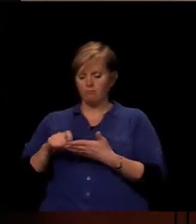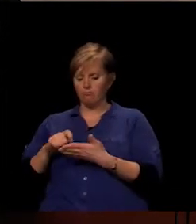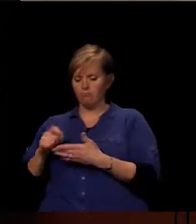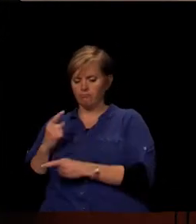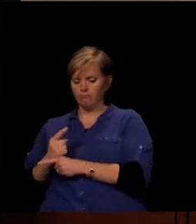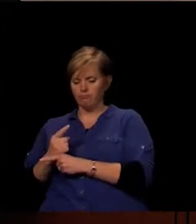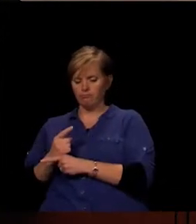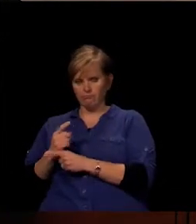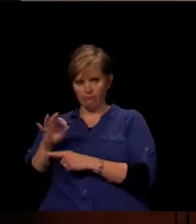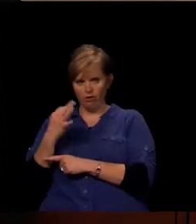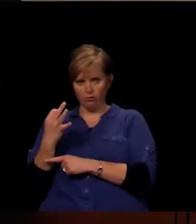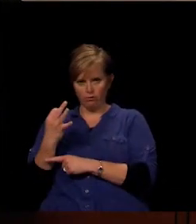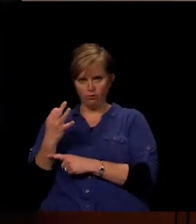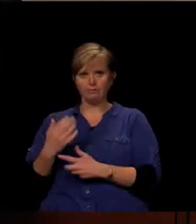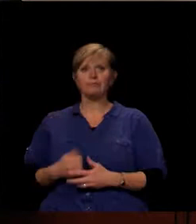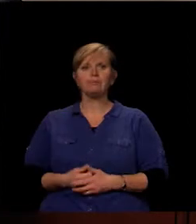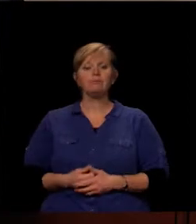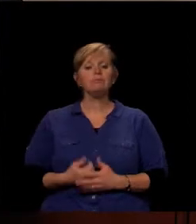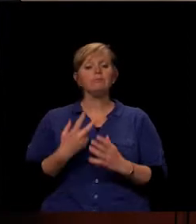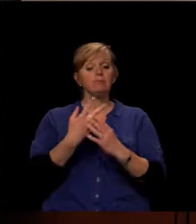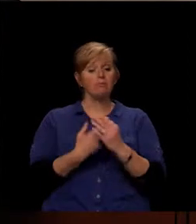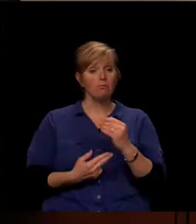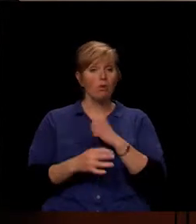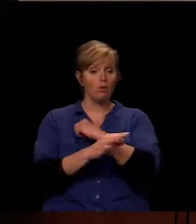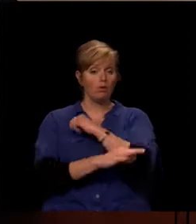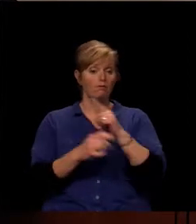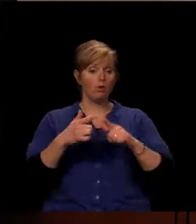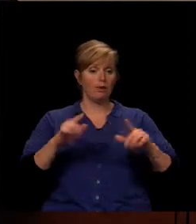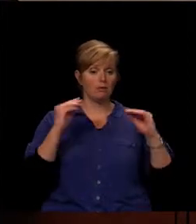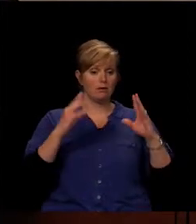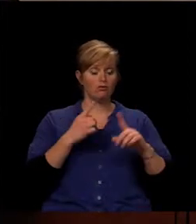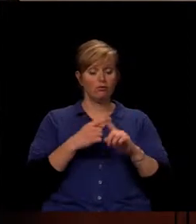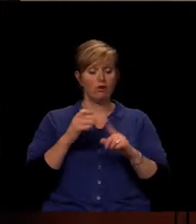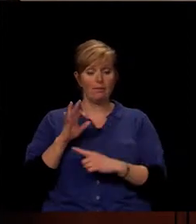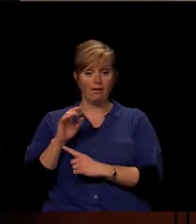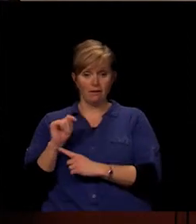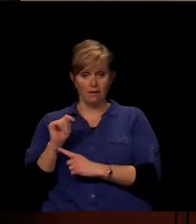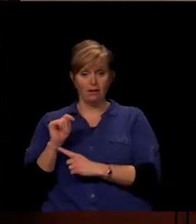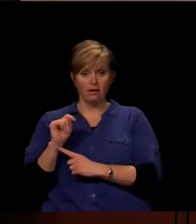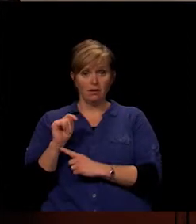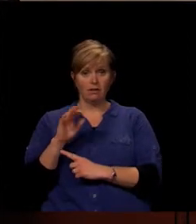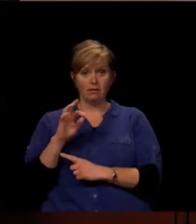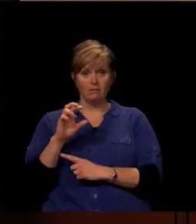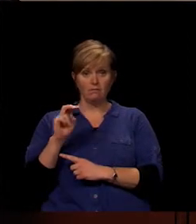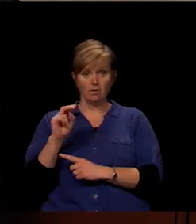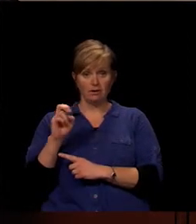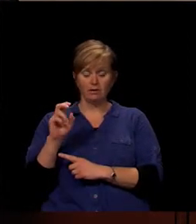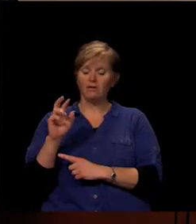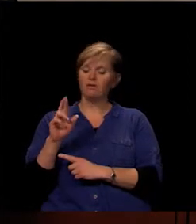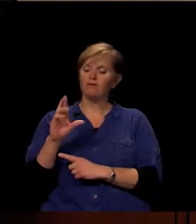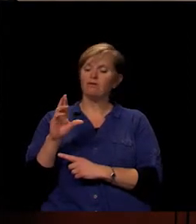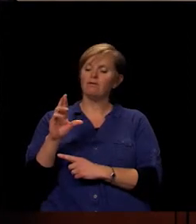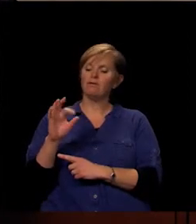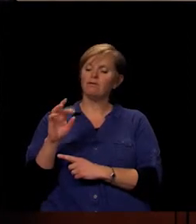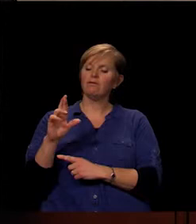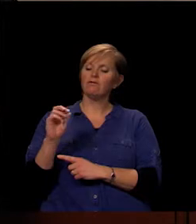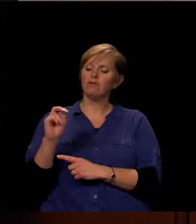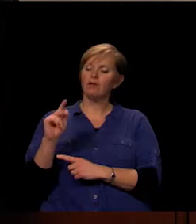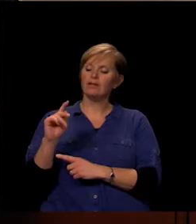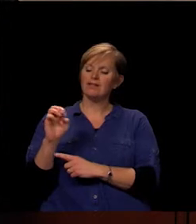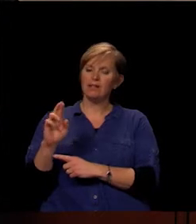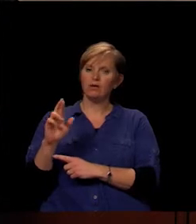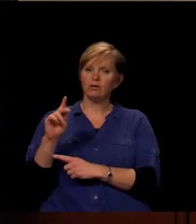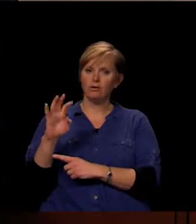Both of the foreign language teachers at FT talked to me about Connie's comment about portability,